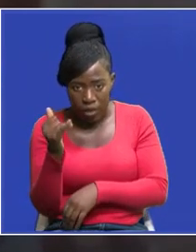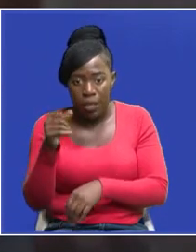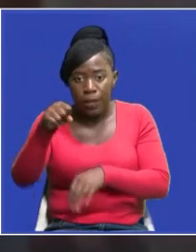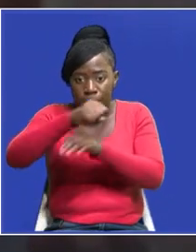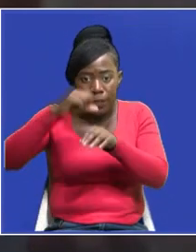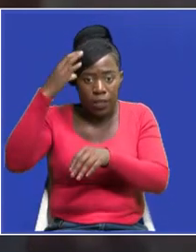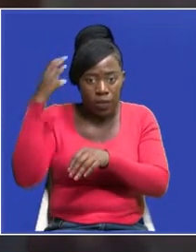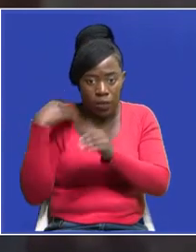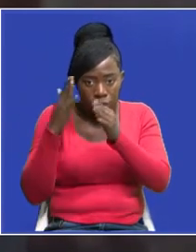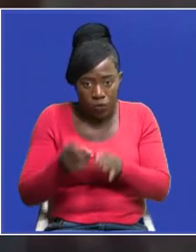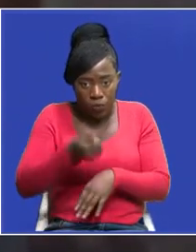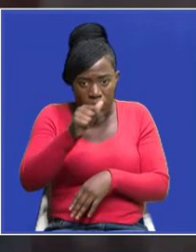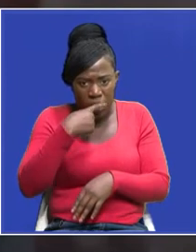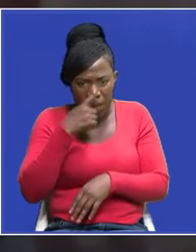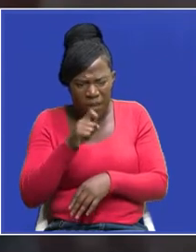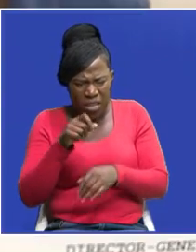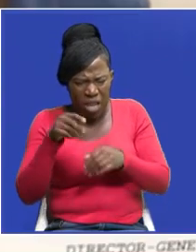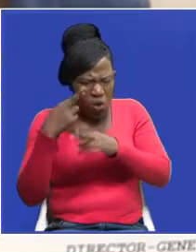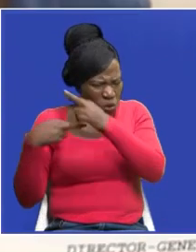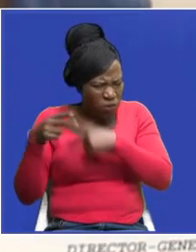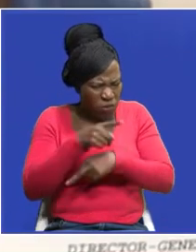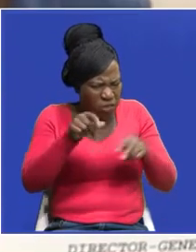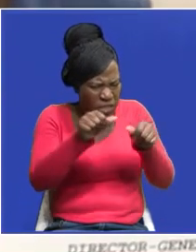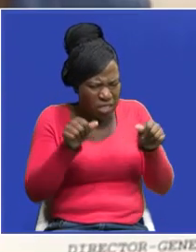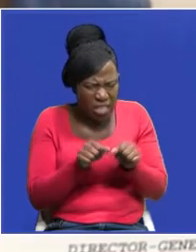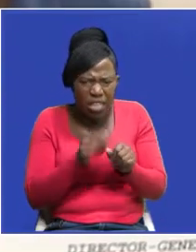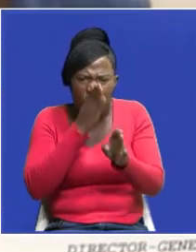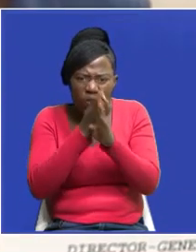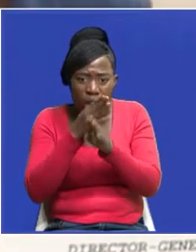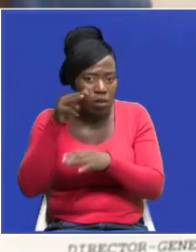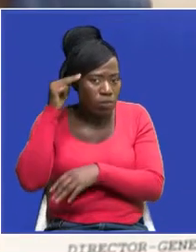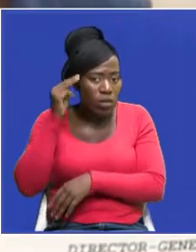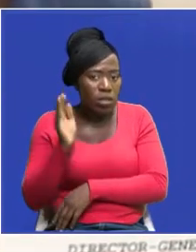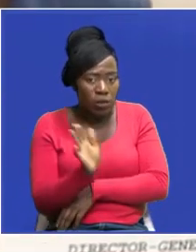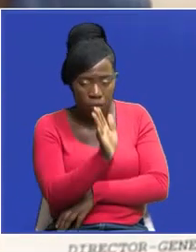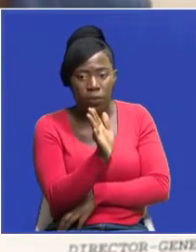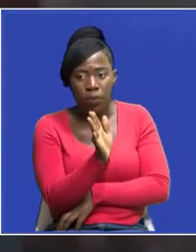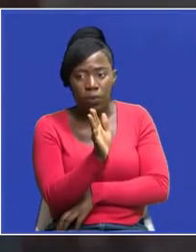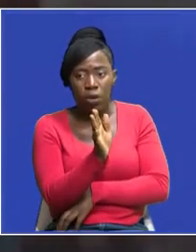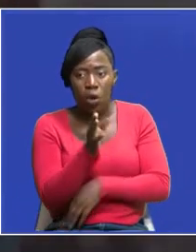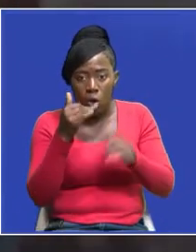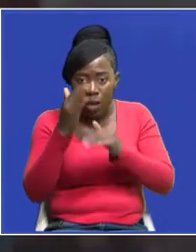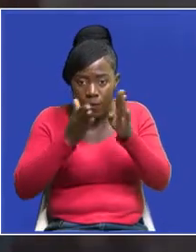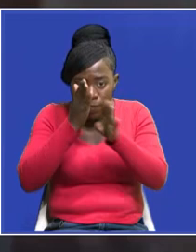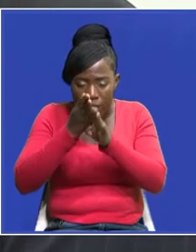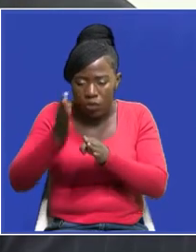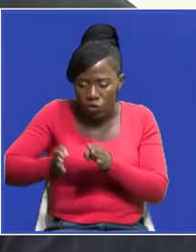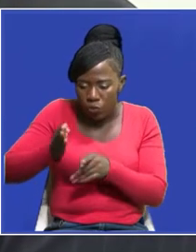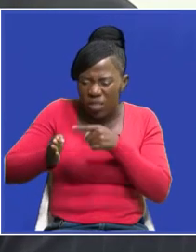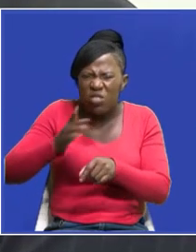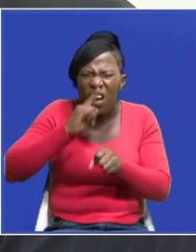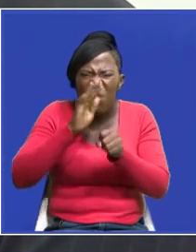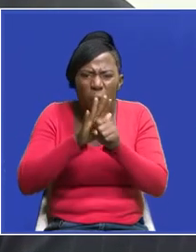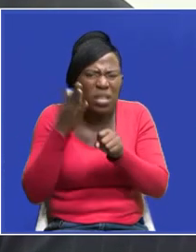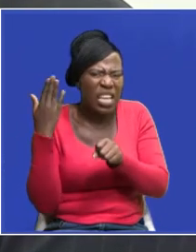review the areas that need change in their ministries in line with the upnd manifesto